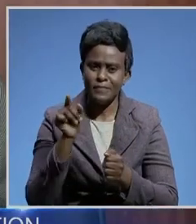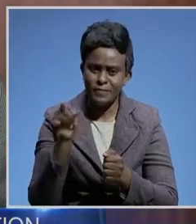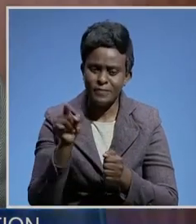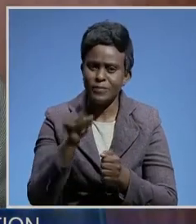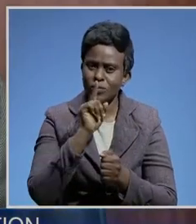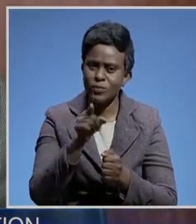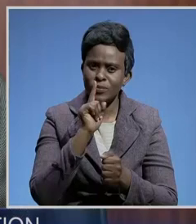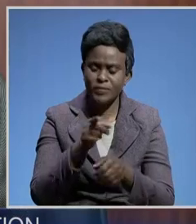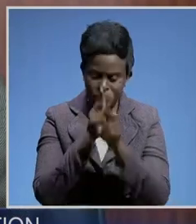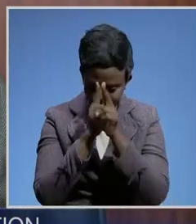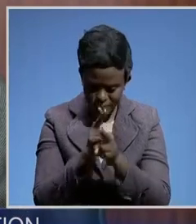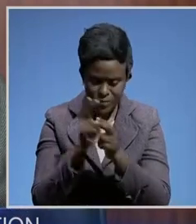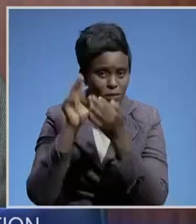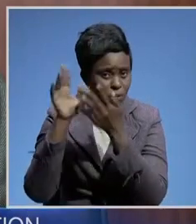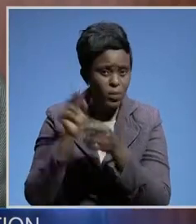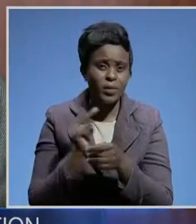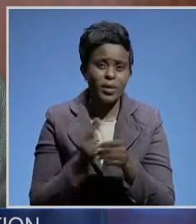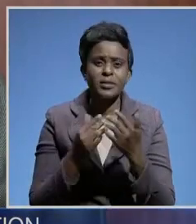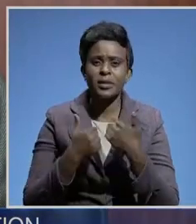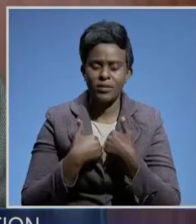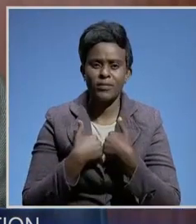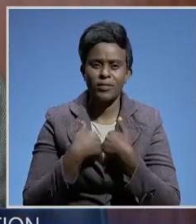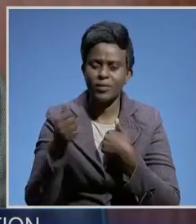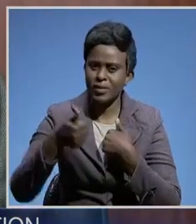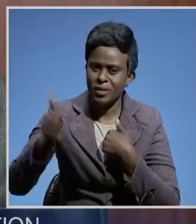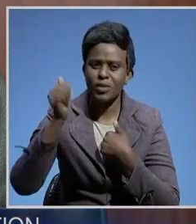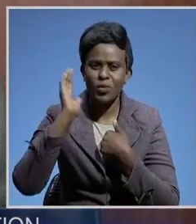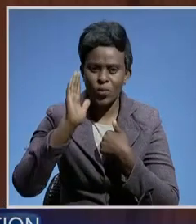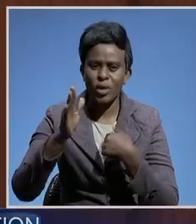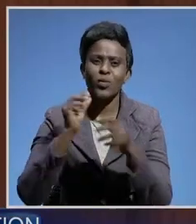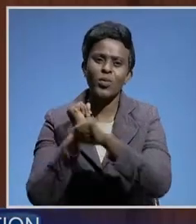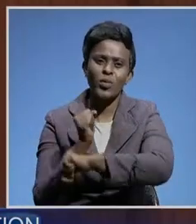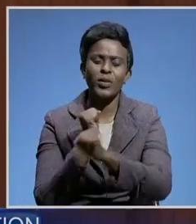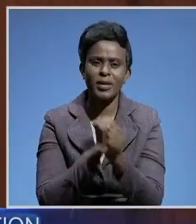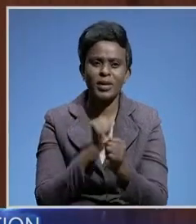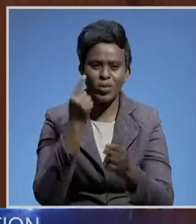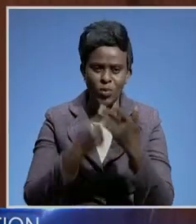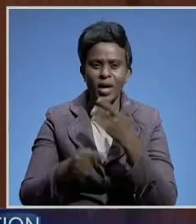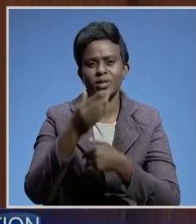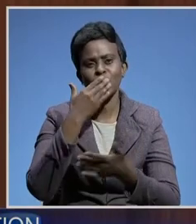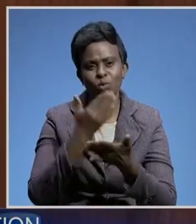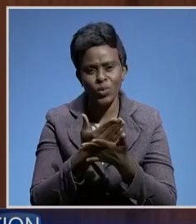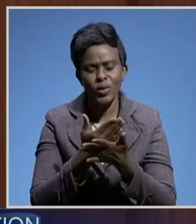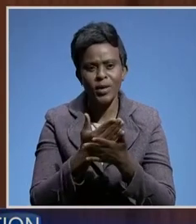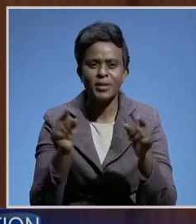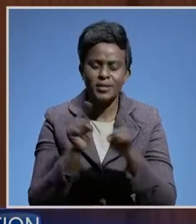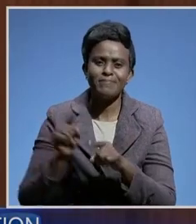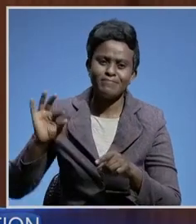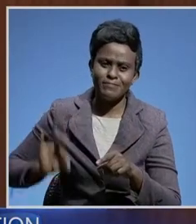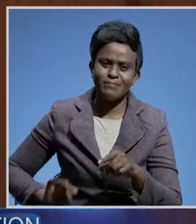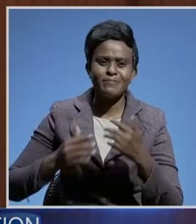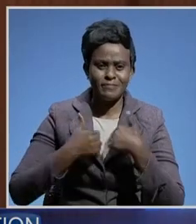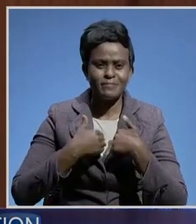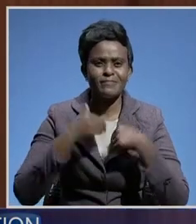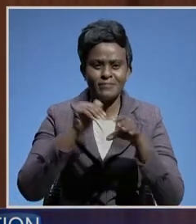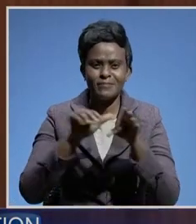Your Honour, gives us hope that you will protect what is good and beneficial to this